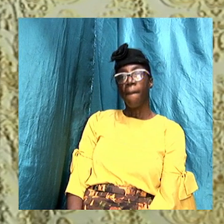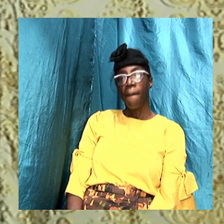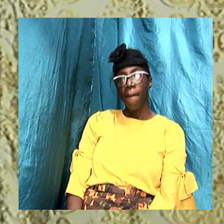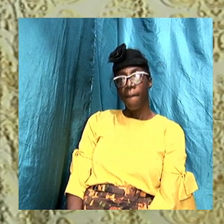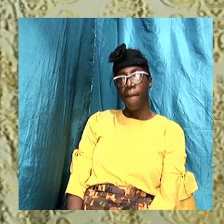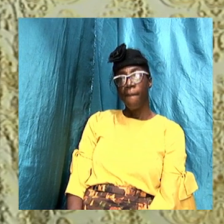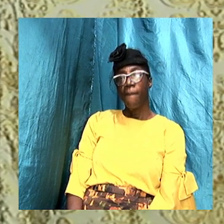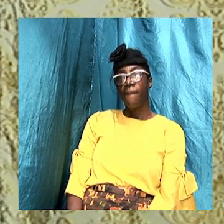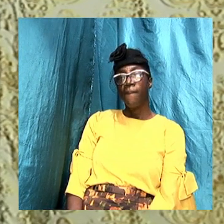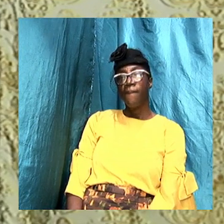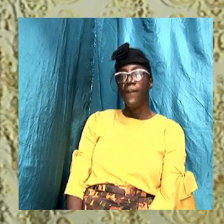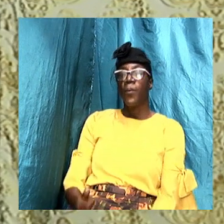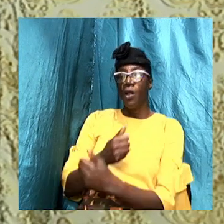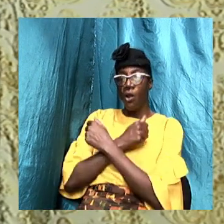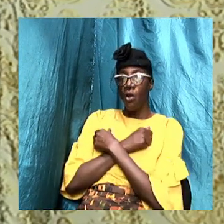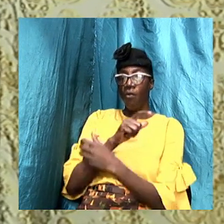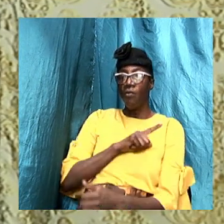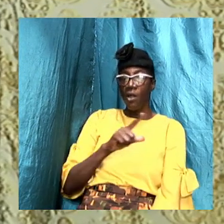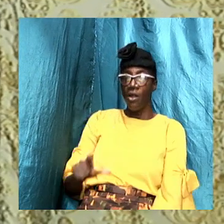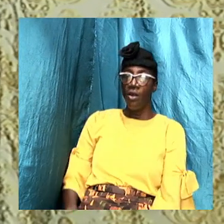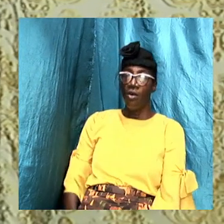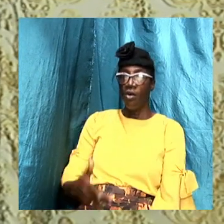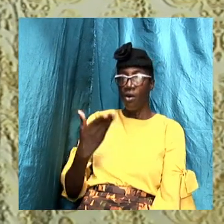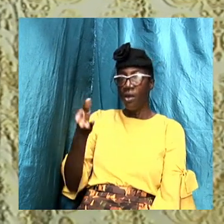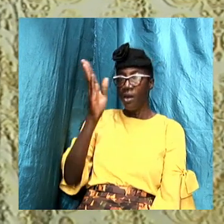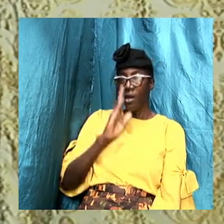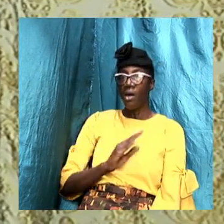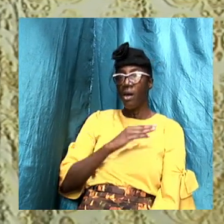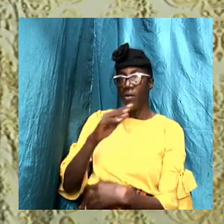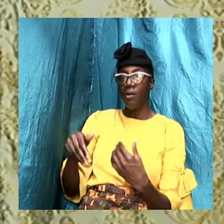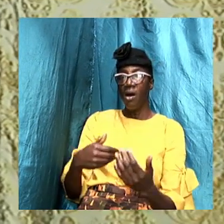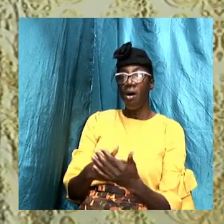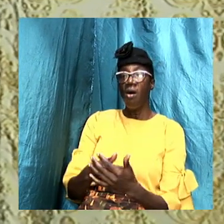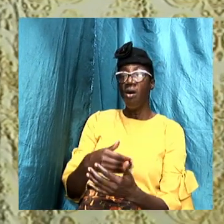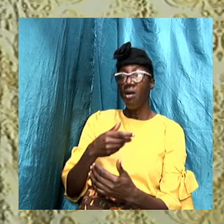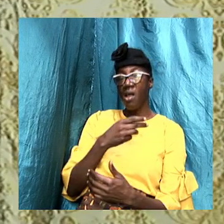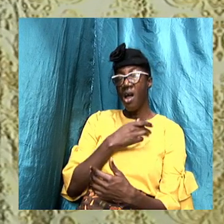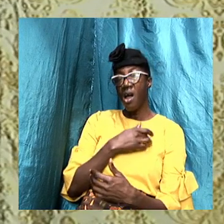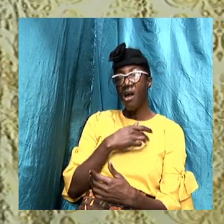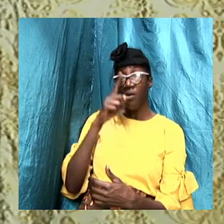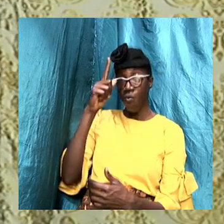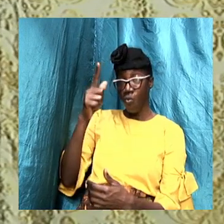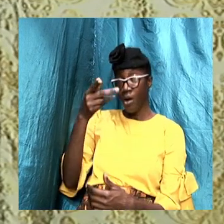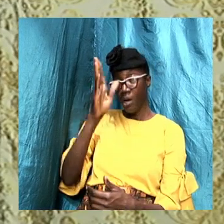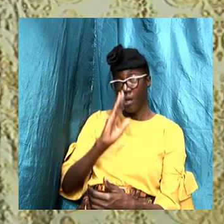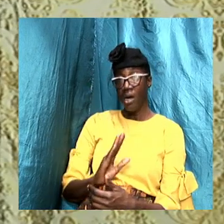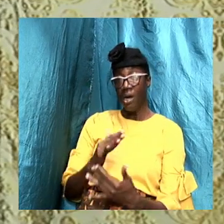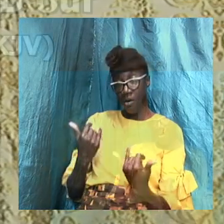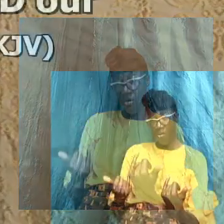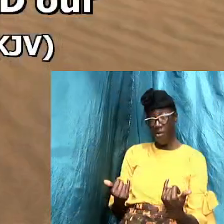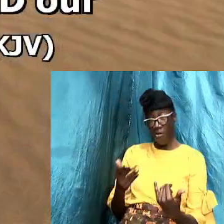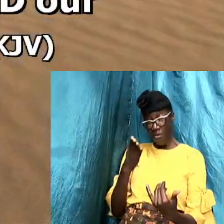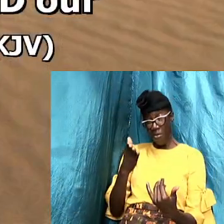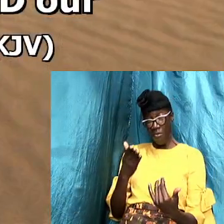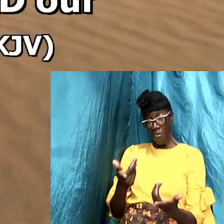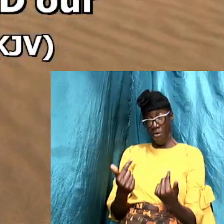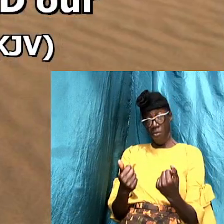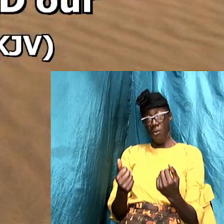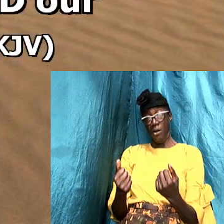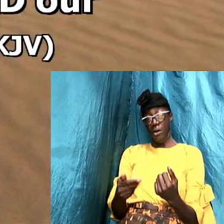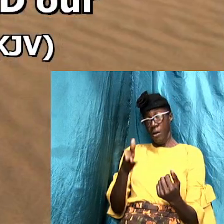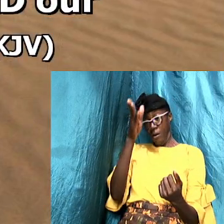and those shall love the Lord thy God with all so it is one God so how we come in with God the Father